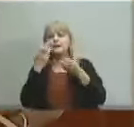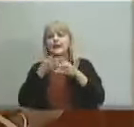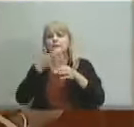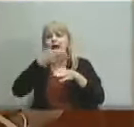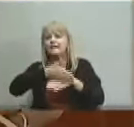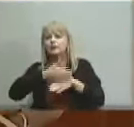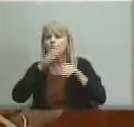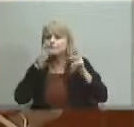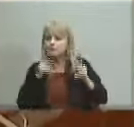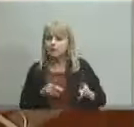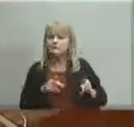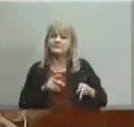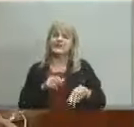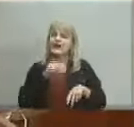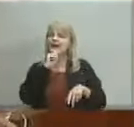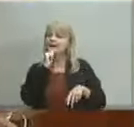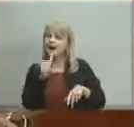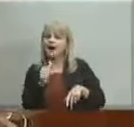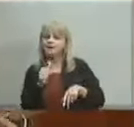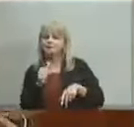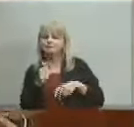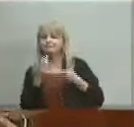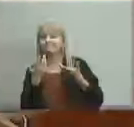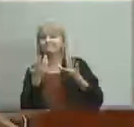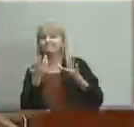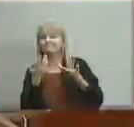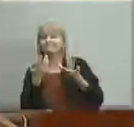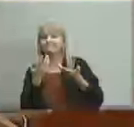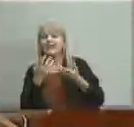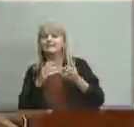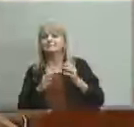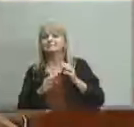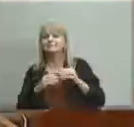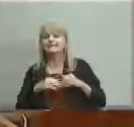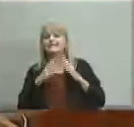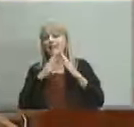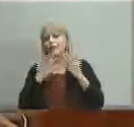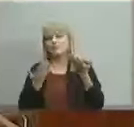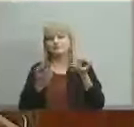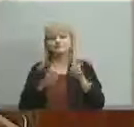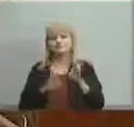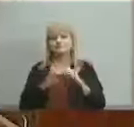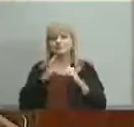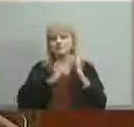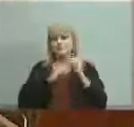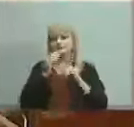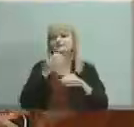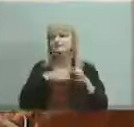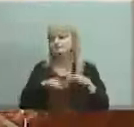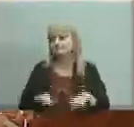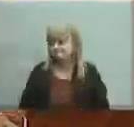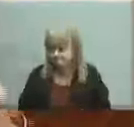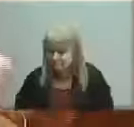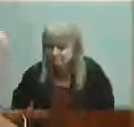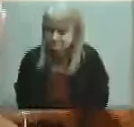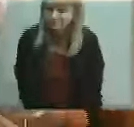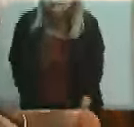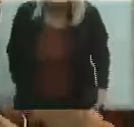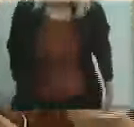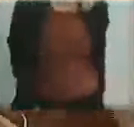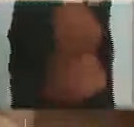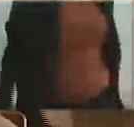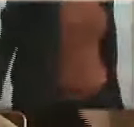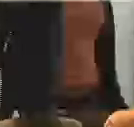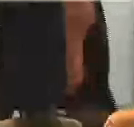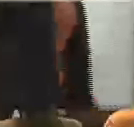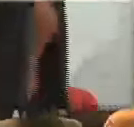than rather than than a commercial development thank you thank you next speaker